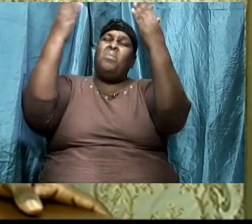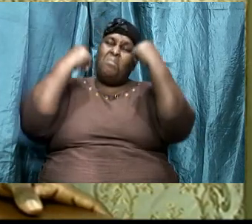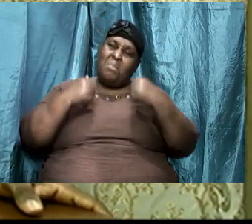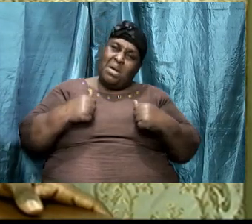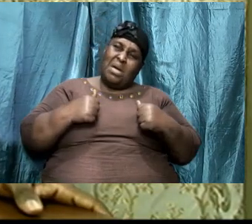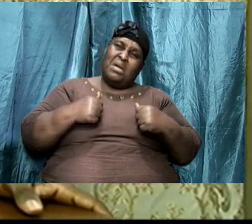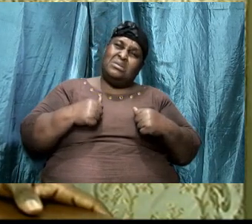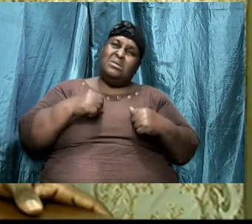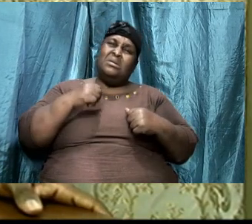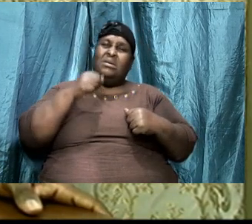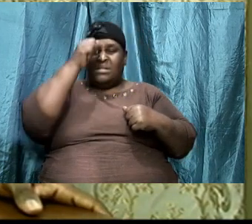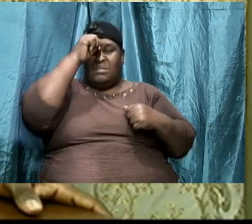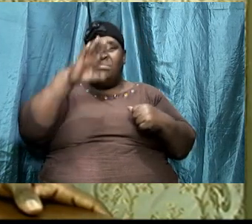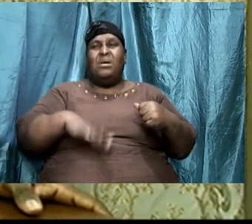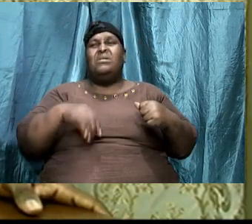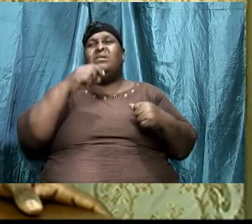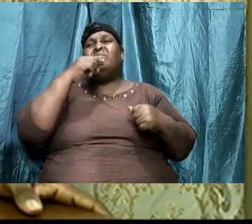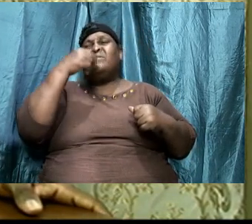and one man